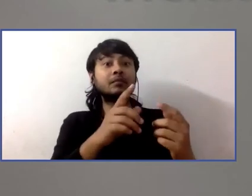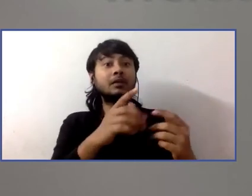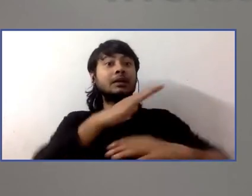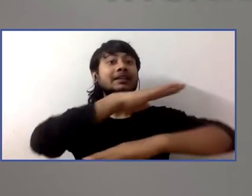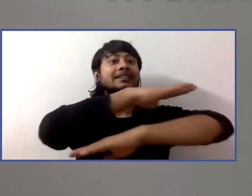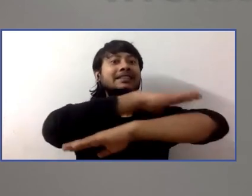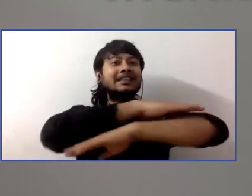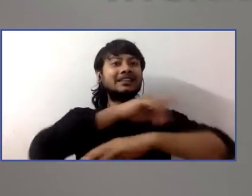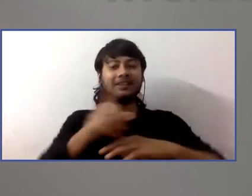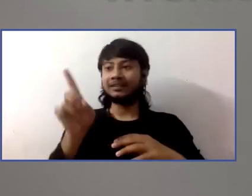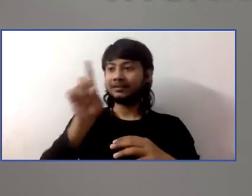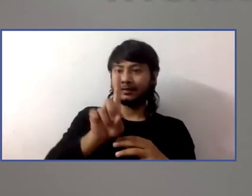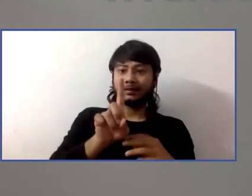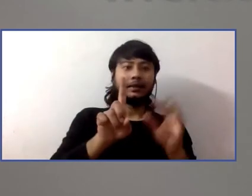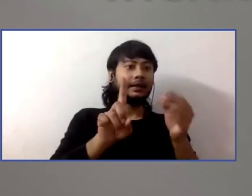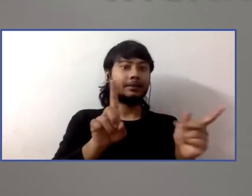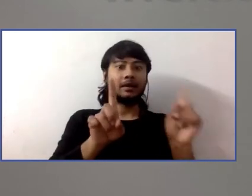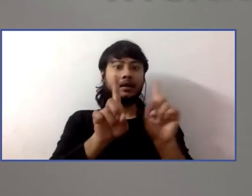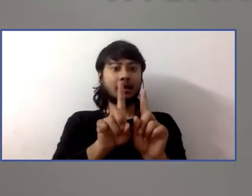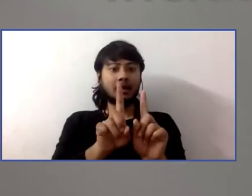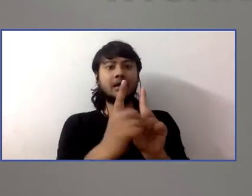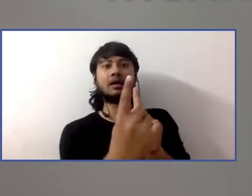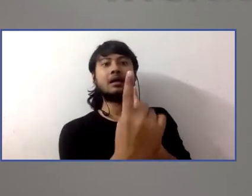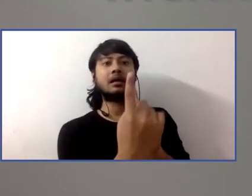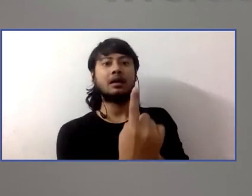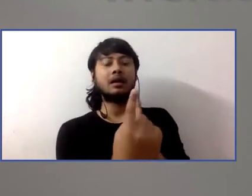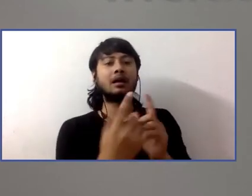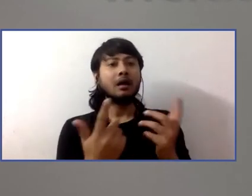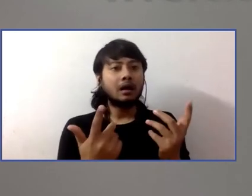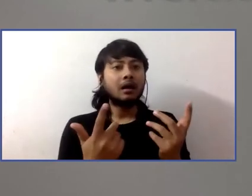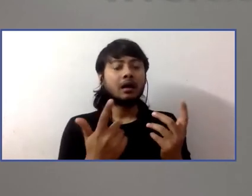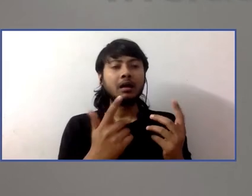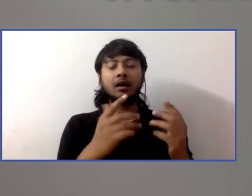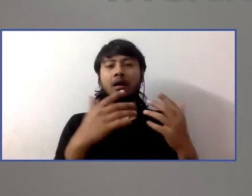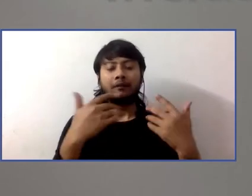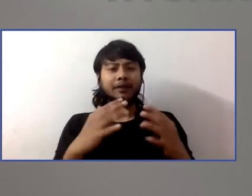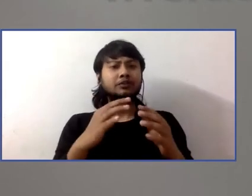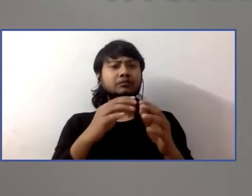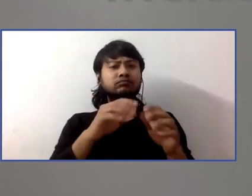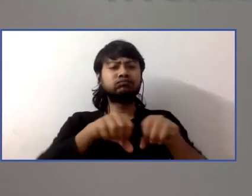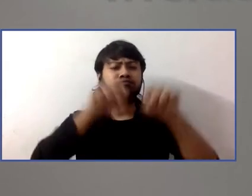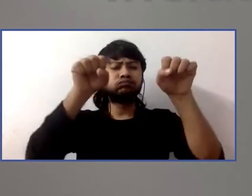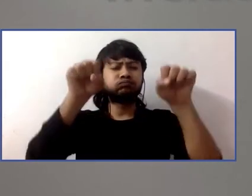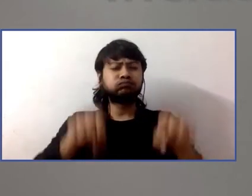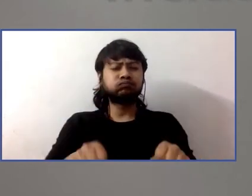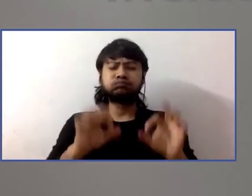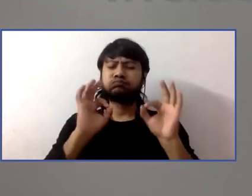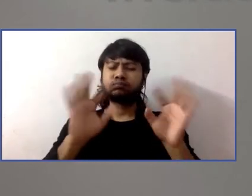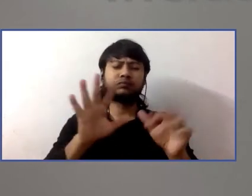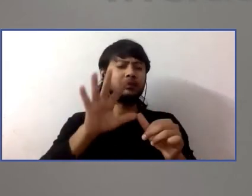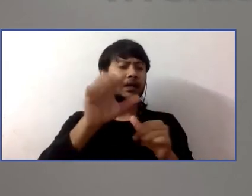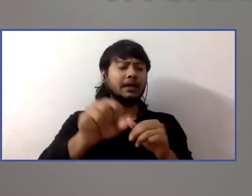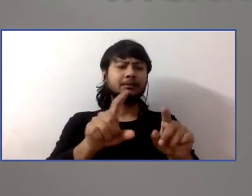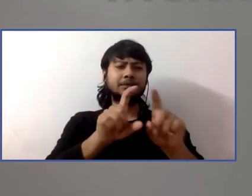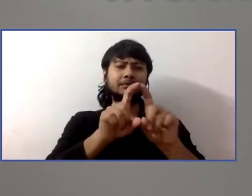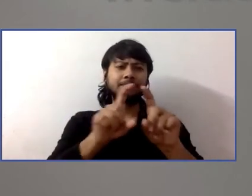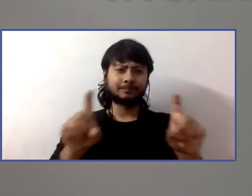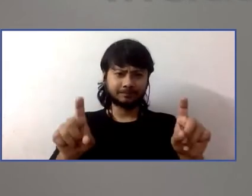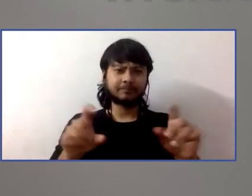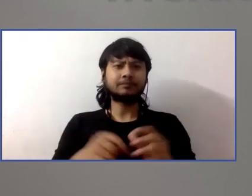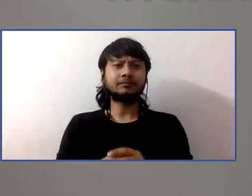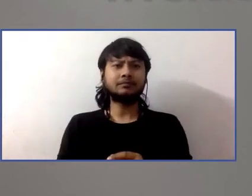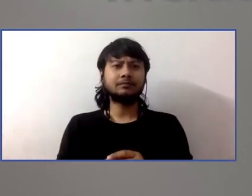from the theater. And, you know, we knew right off the bat, it was so important to, to make this experience